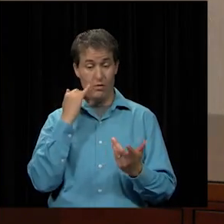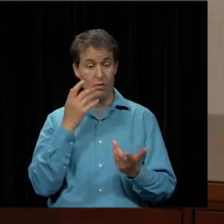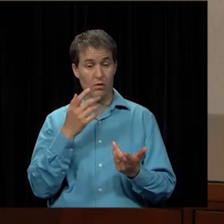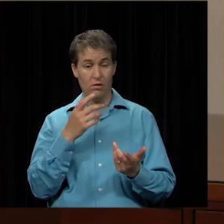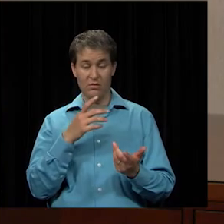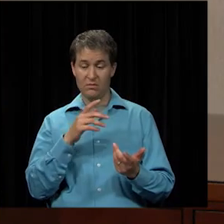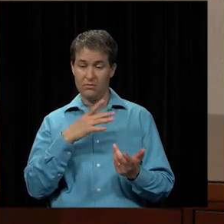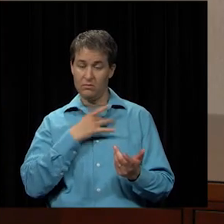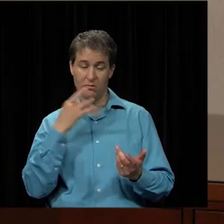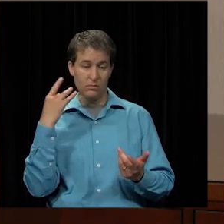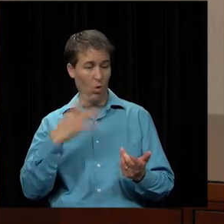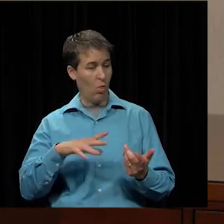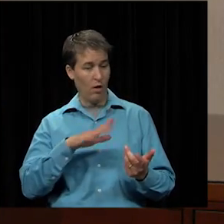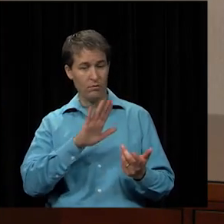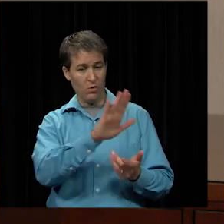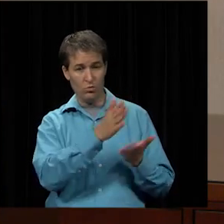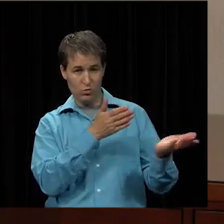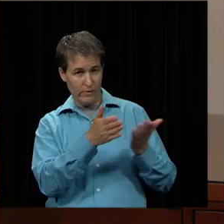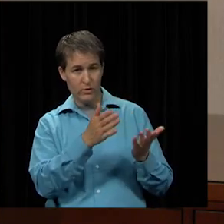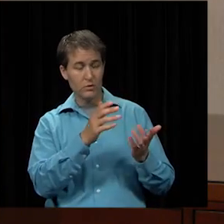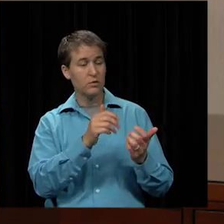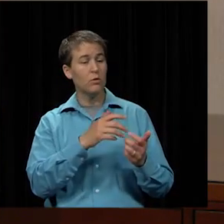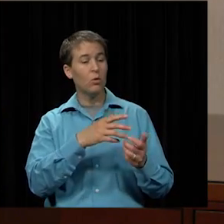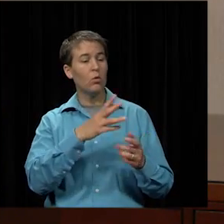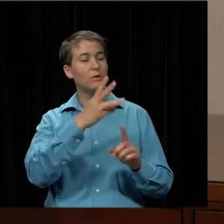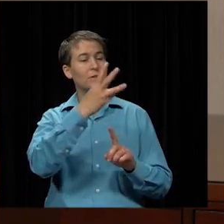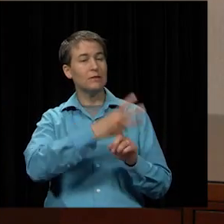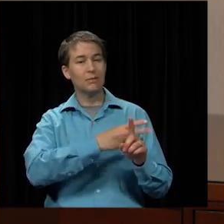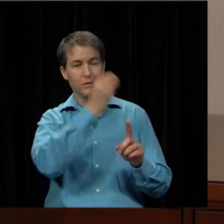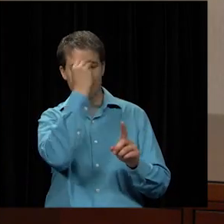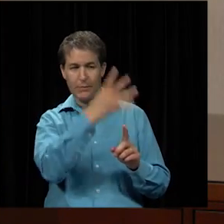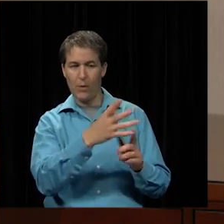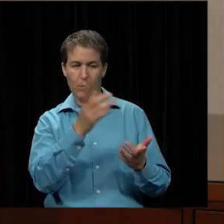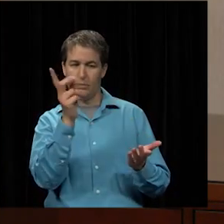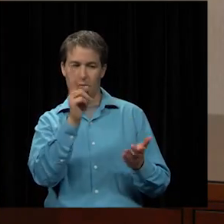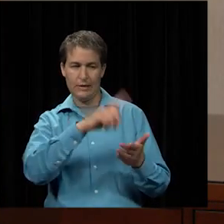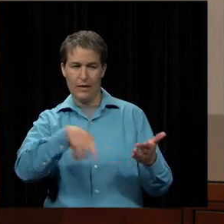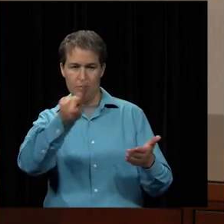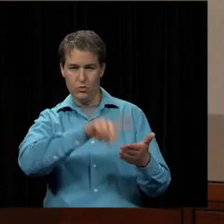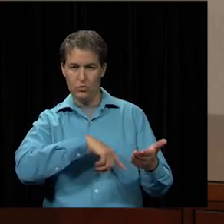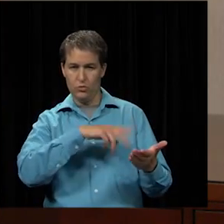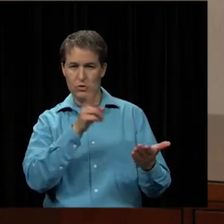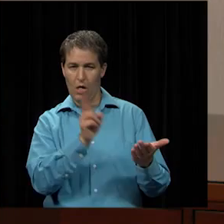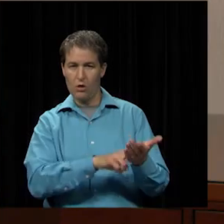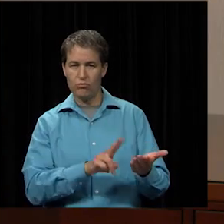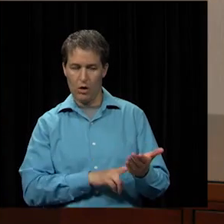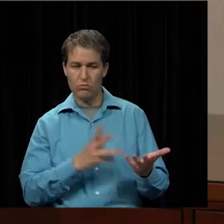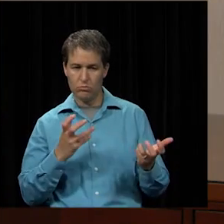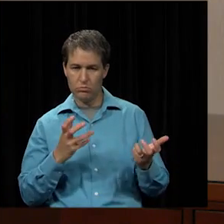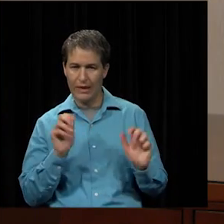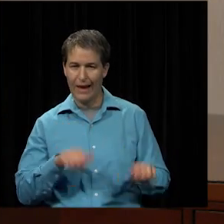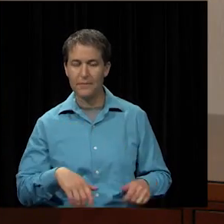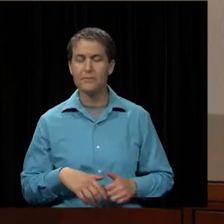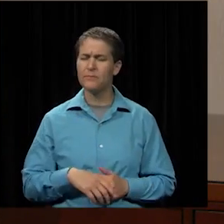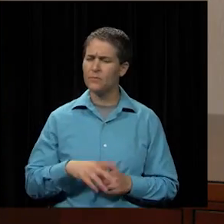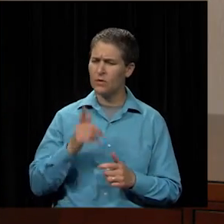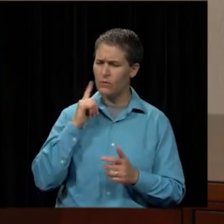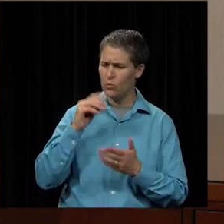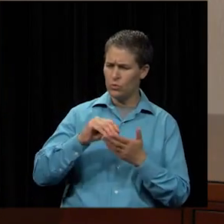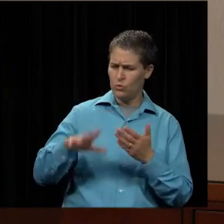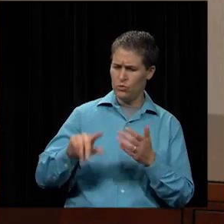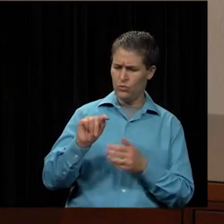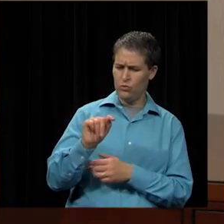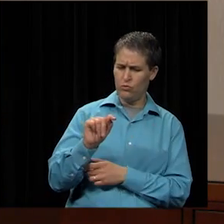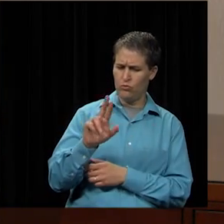displeased for any reason uh with a six month notice and just curious to know what's a student the implementation of a student tracking system